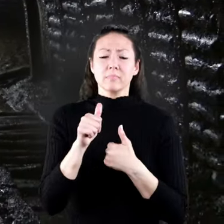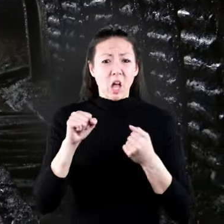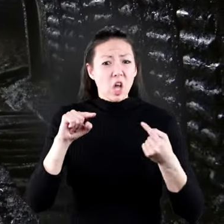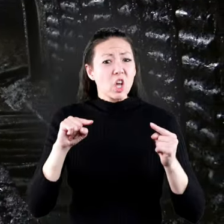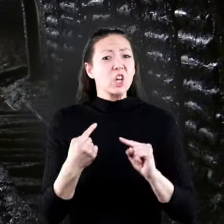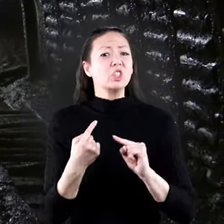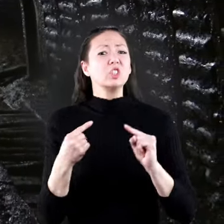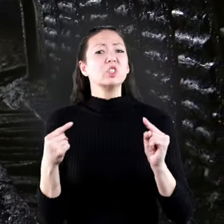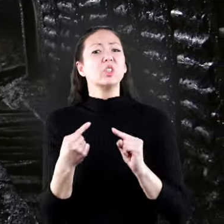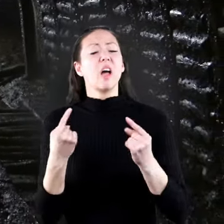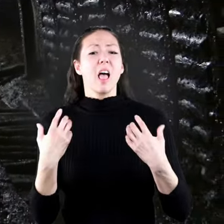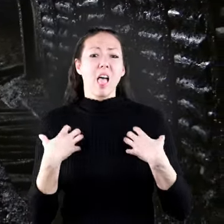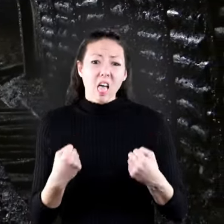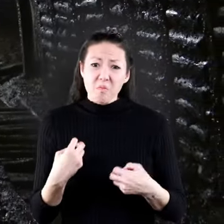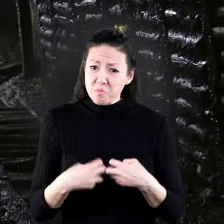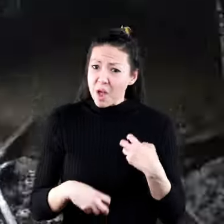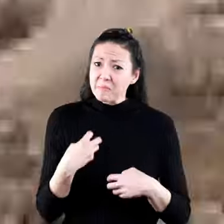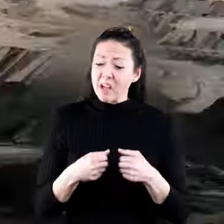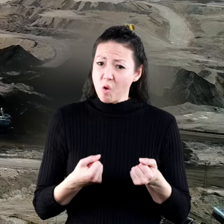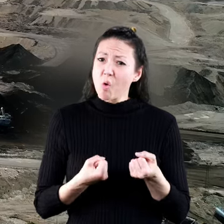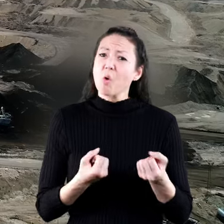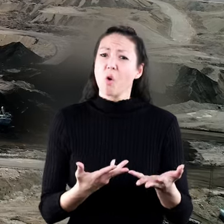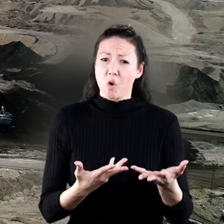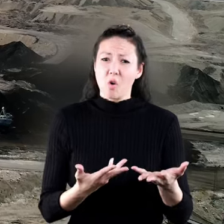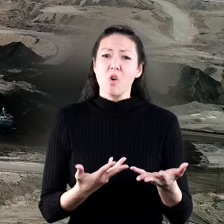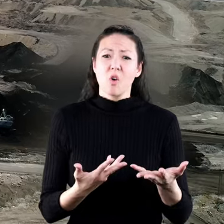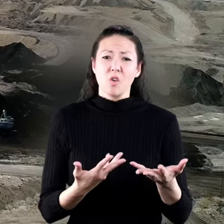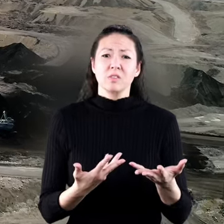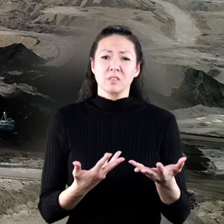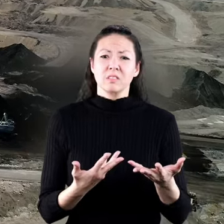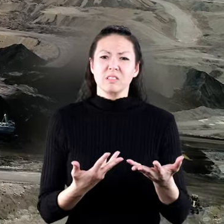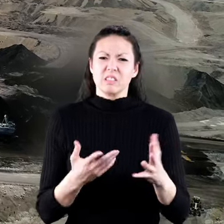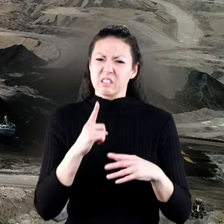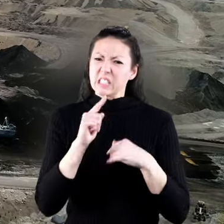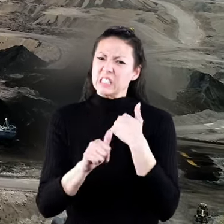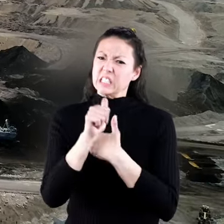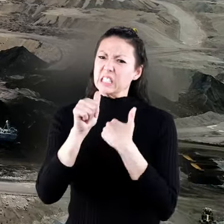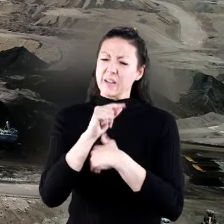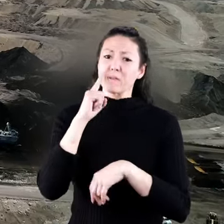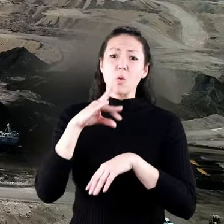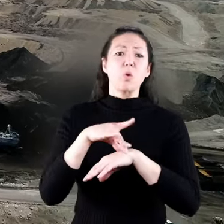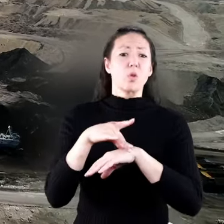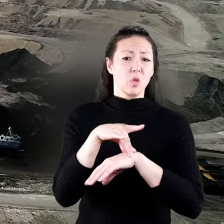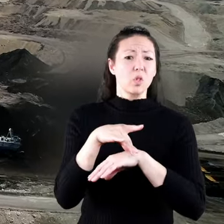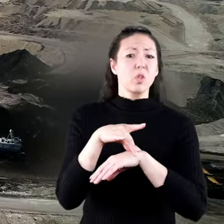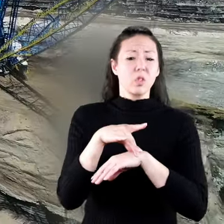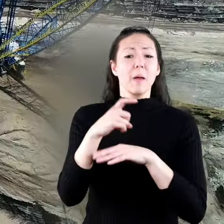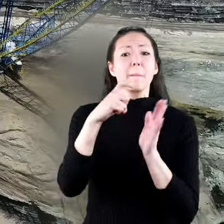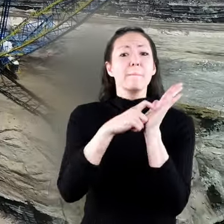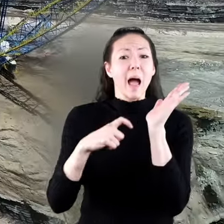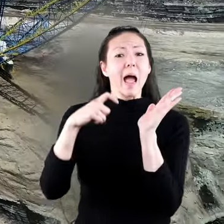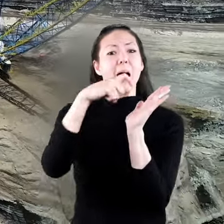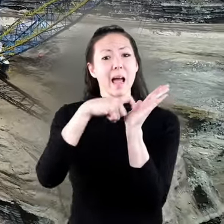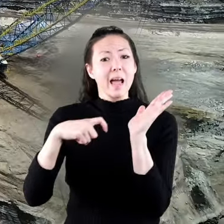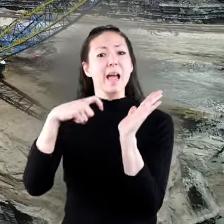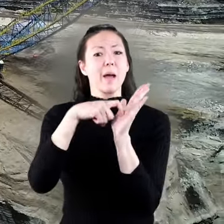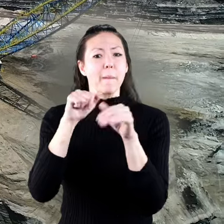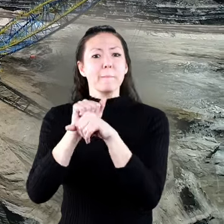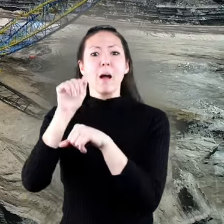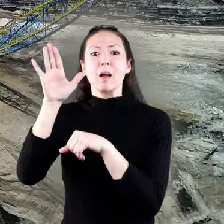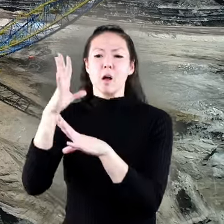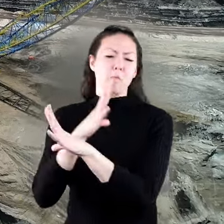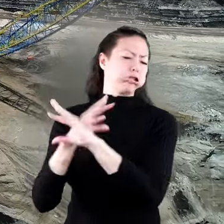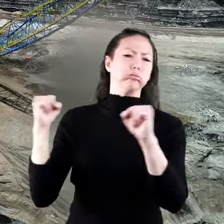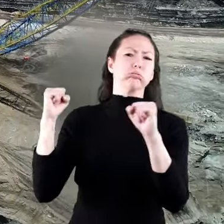leading to injury and health problems. Some of the ways in which it's mined are also very harmful to the Earth. In strip mining,